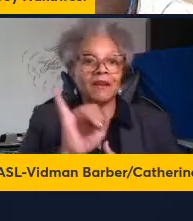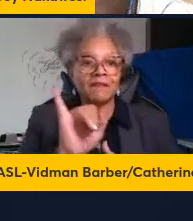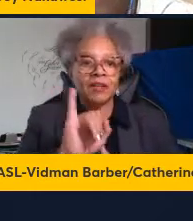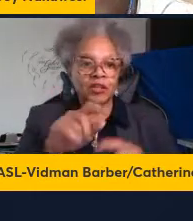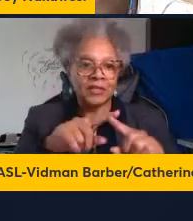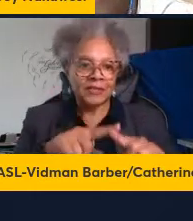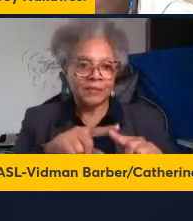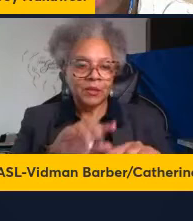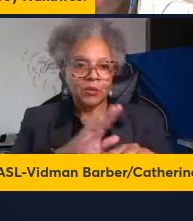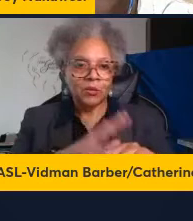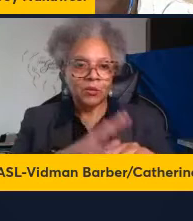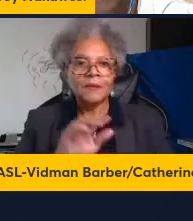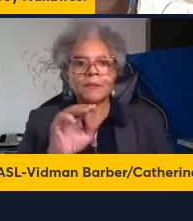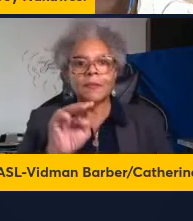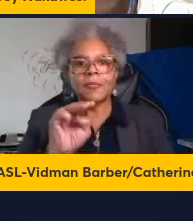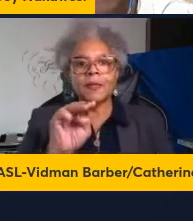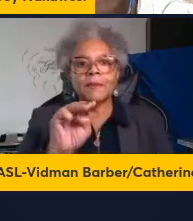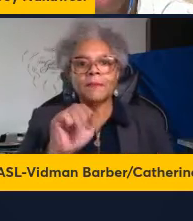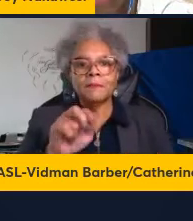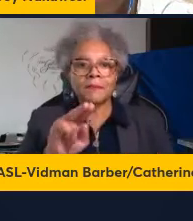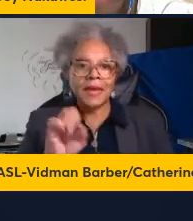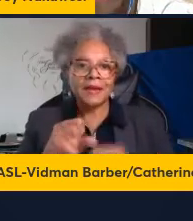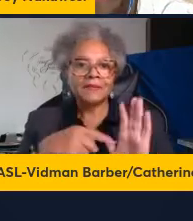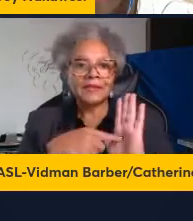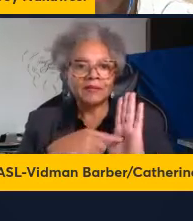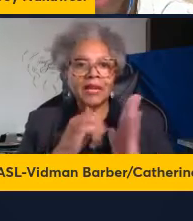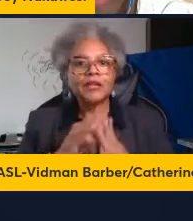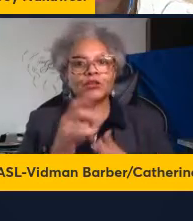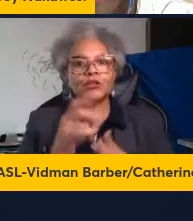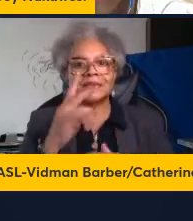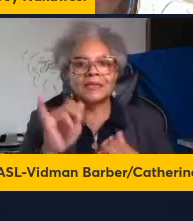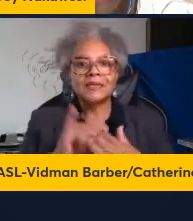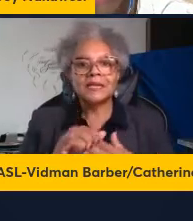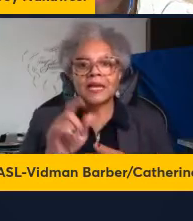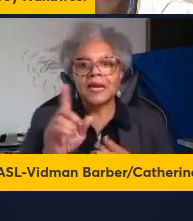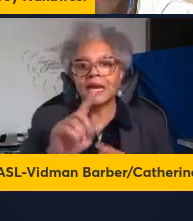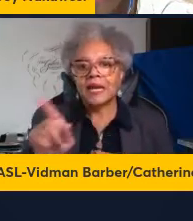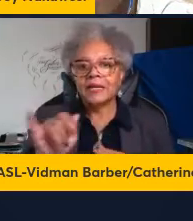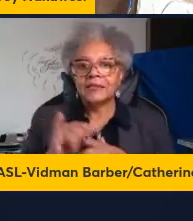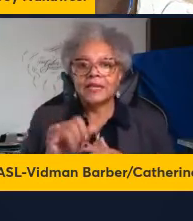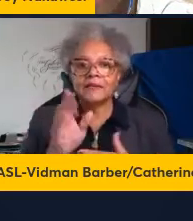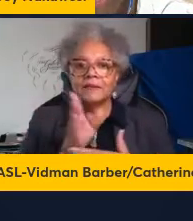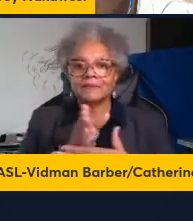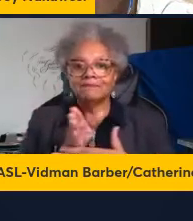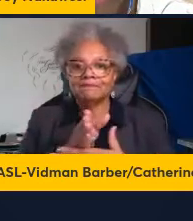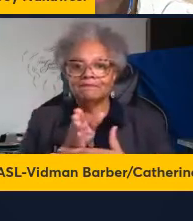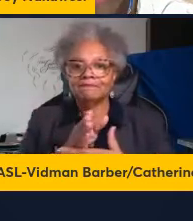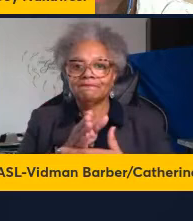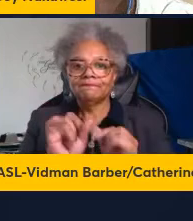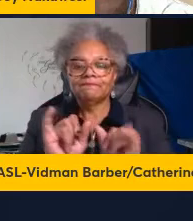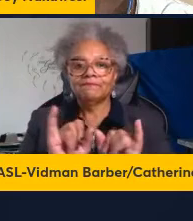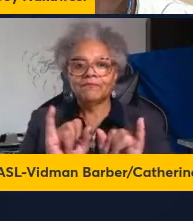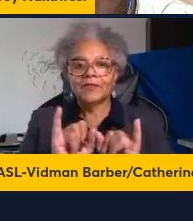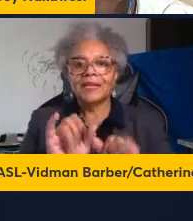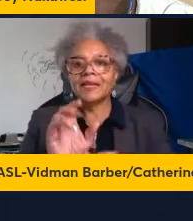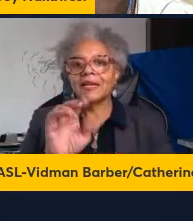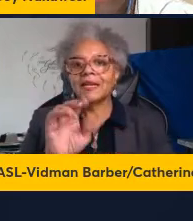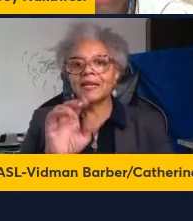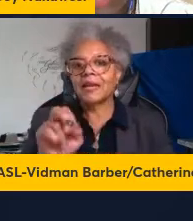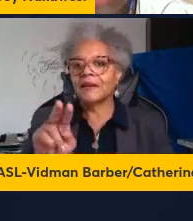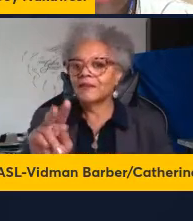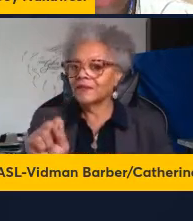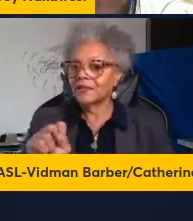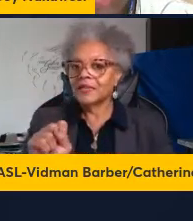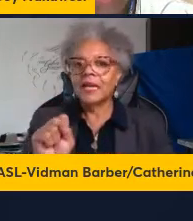on Mavs signaling as you can see in the open squares dotted lines that the Mavs knockout mice are not able to